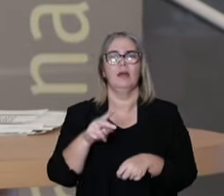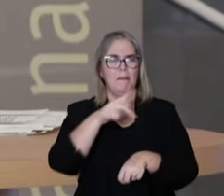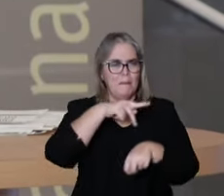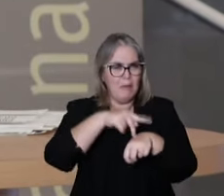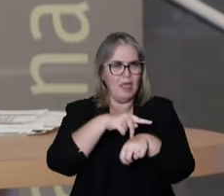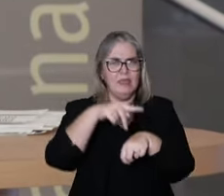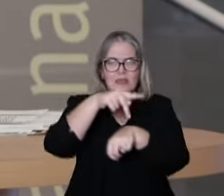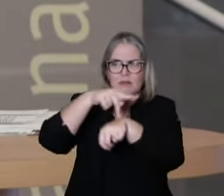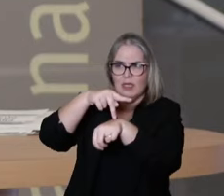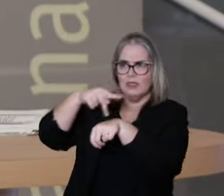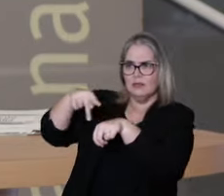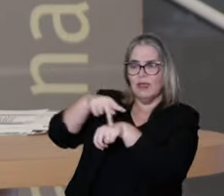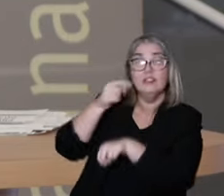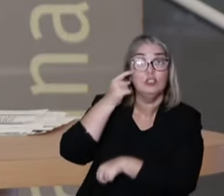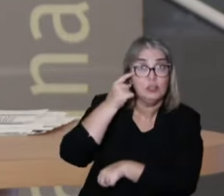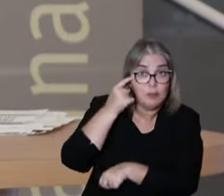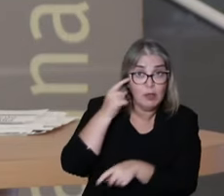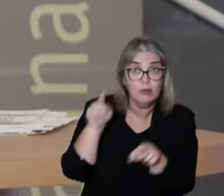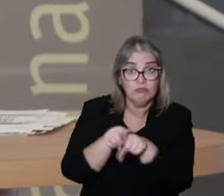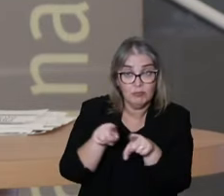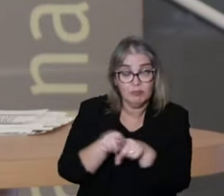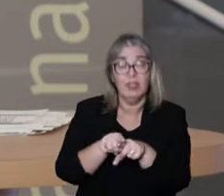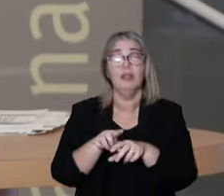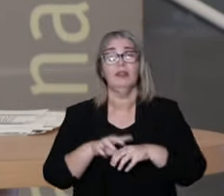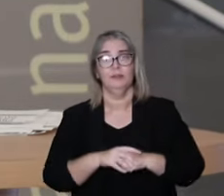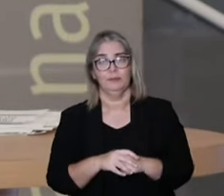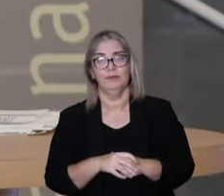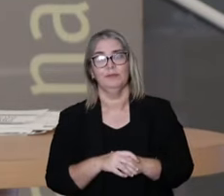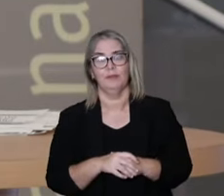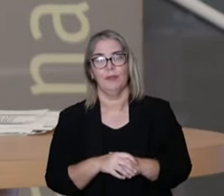Japanese versions.